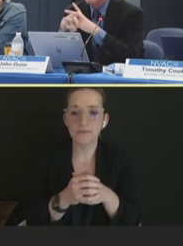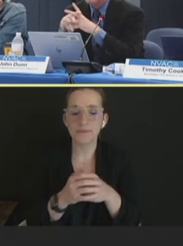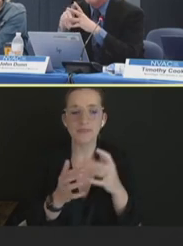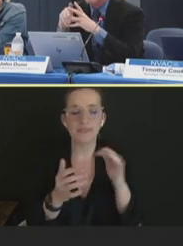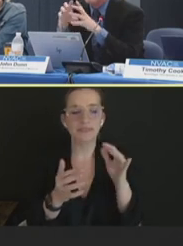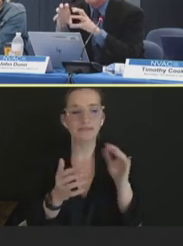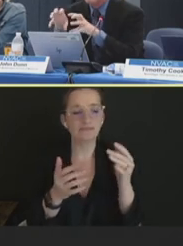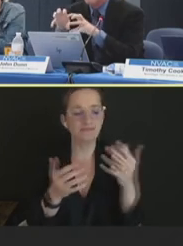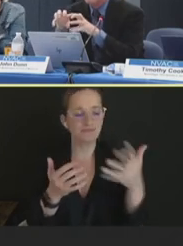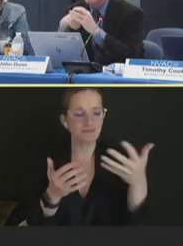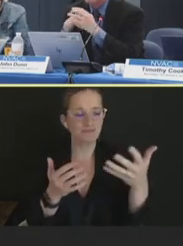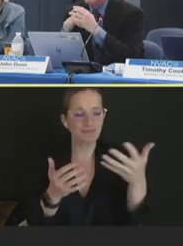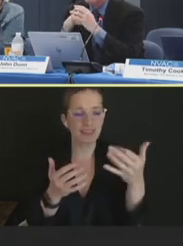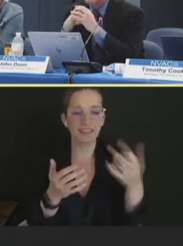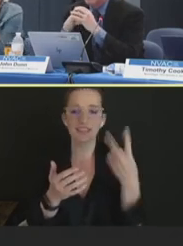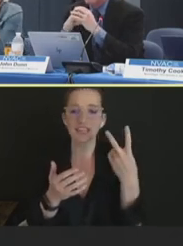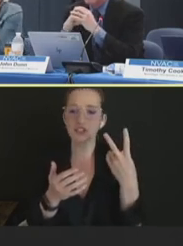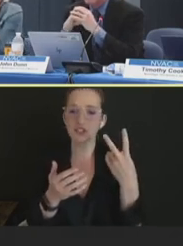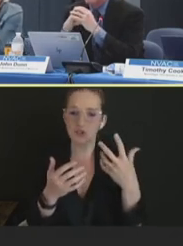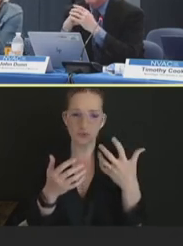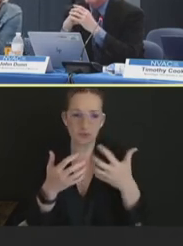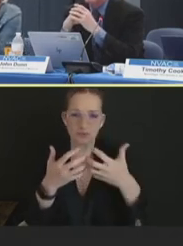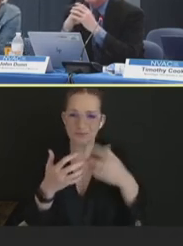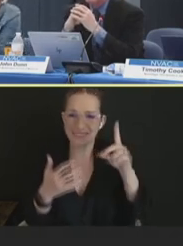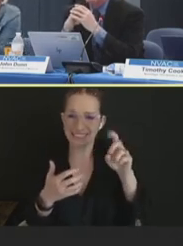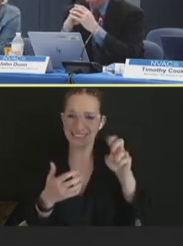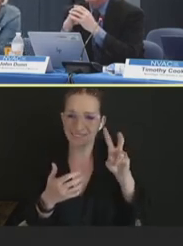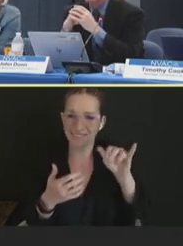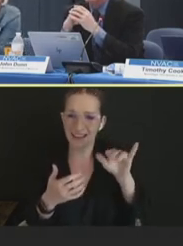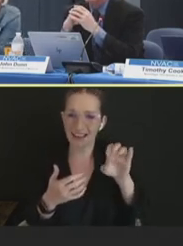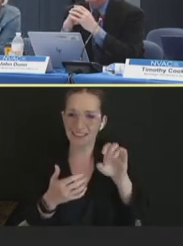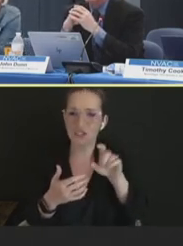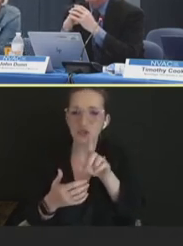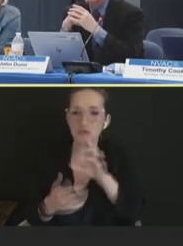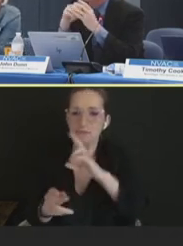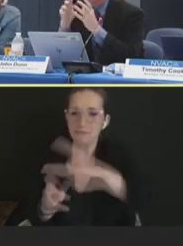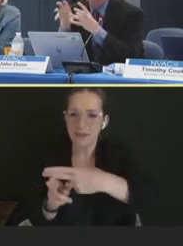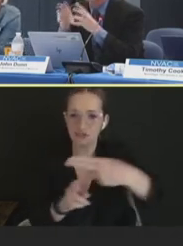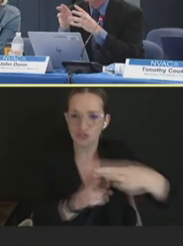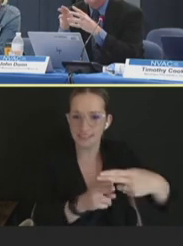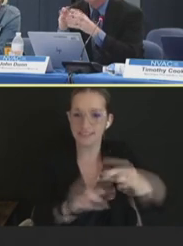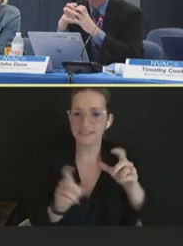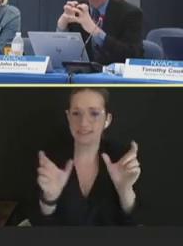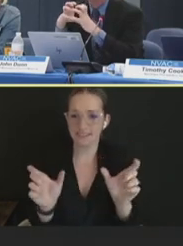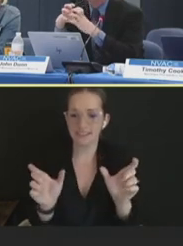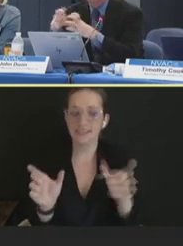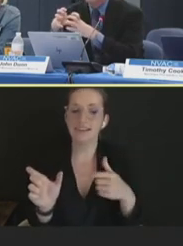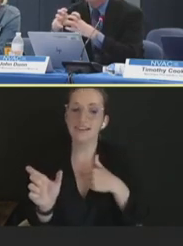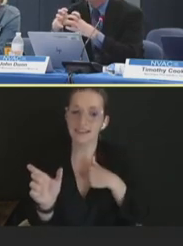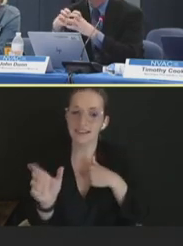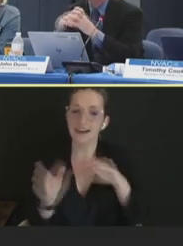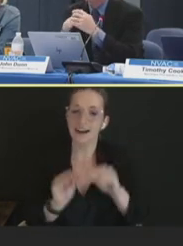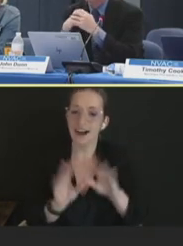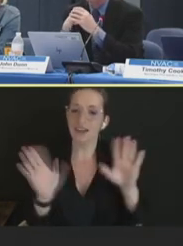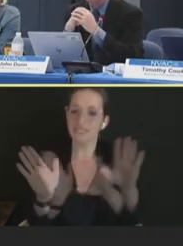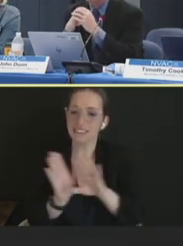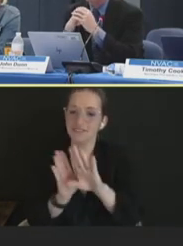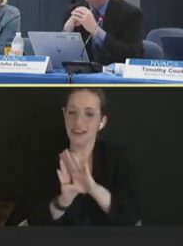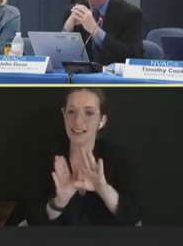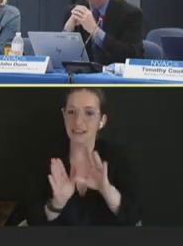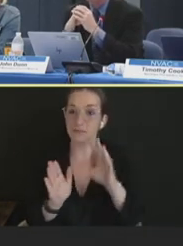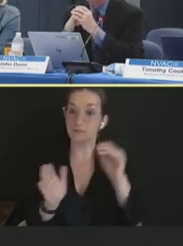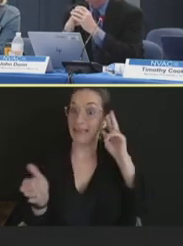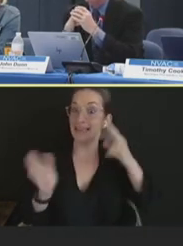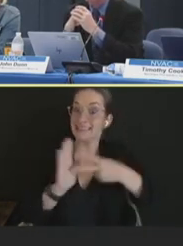The two devices that you've talked about, it's obviously are developed and primarily intended to be